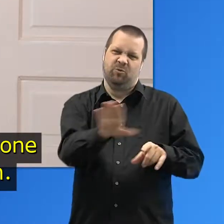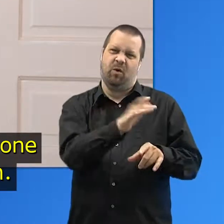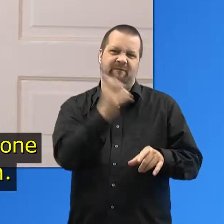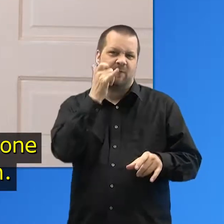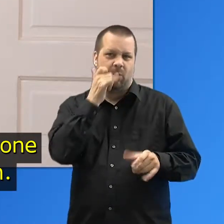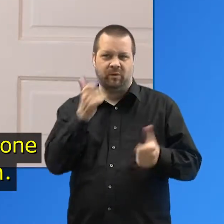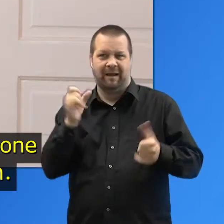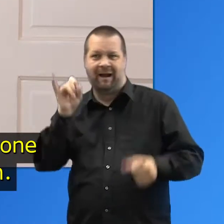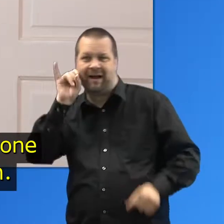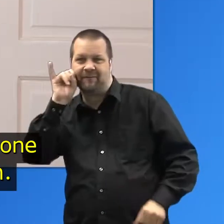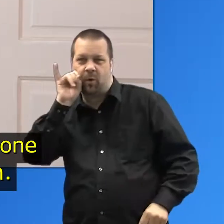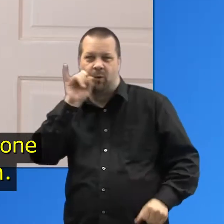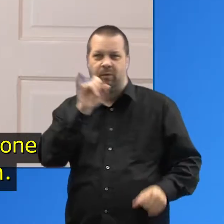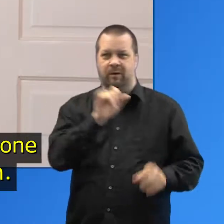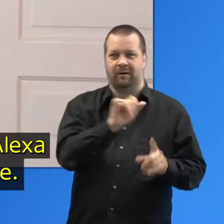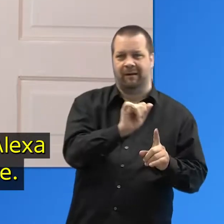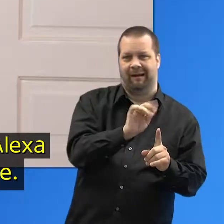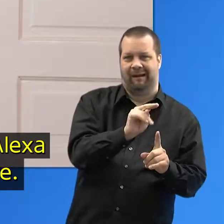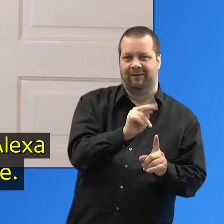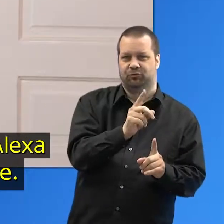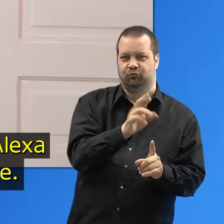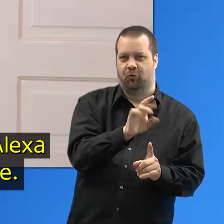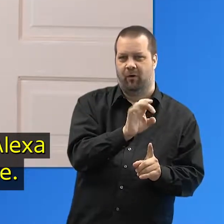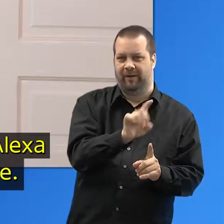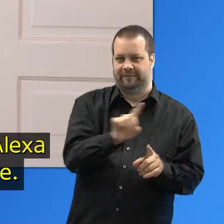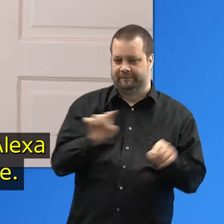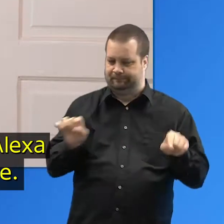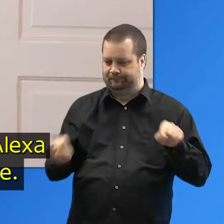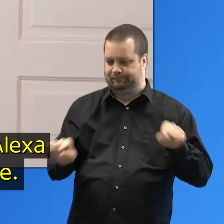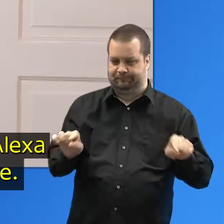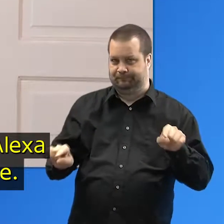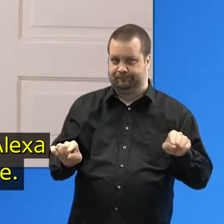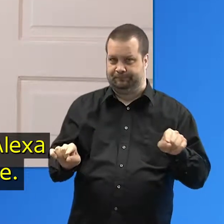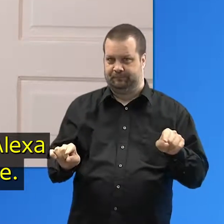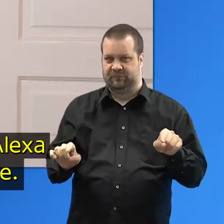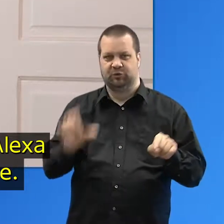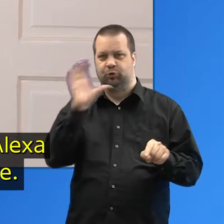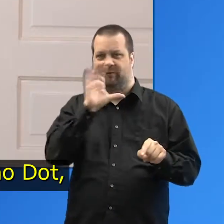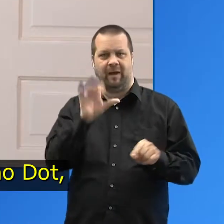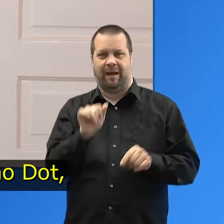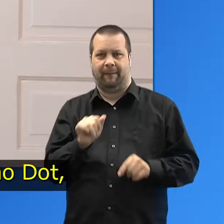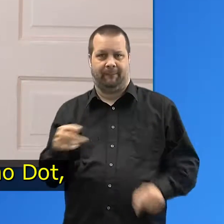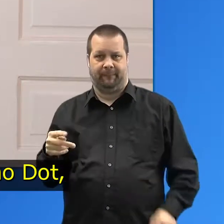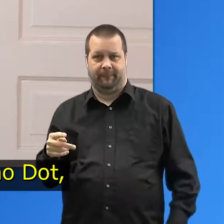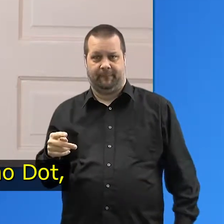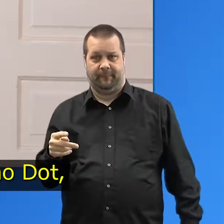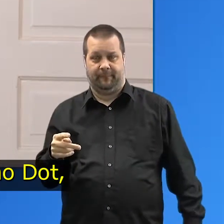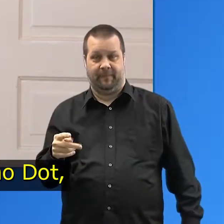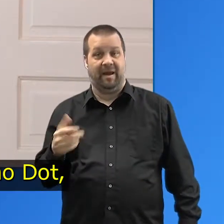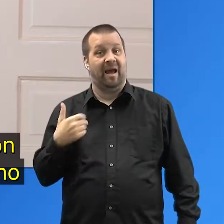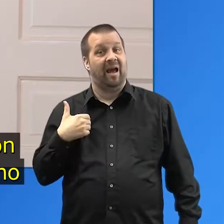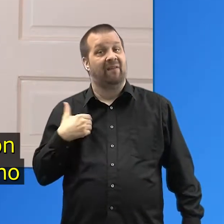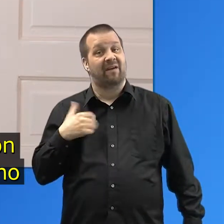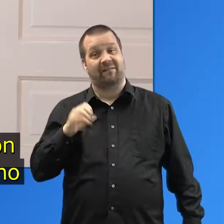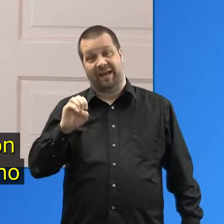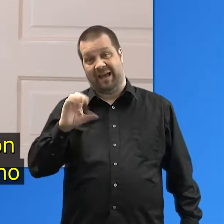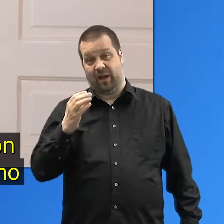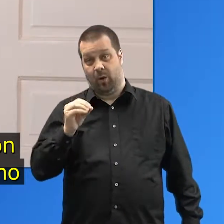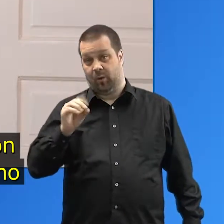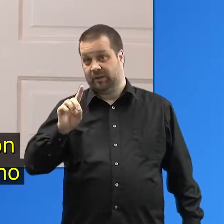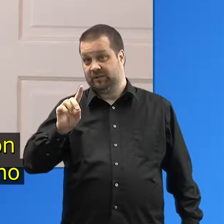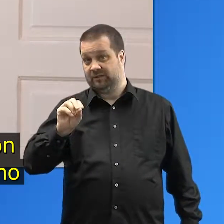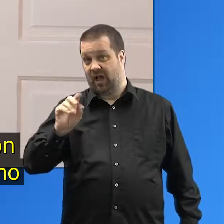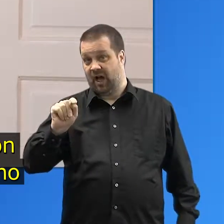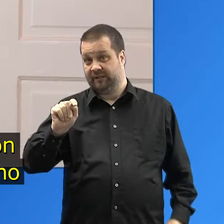smartphone or tablet you own. Just search for the Alexa app on either store. And if you own an Echo Dot, the smaller